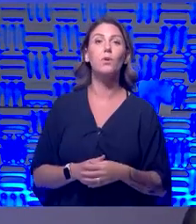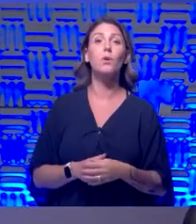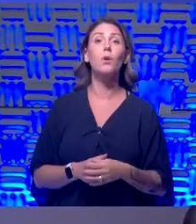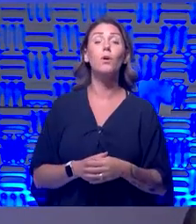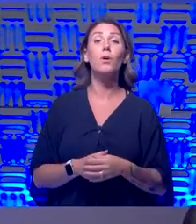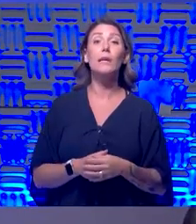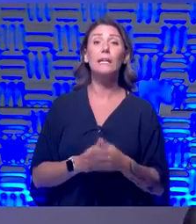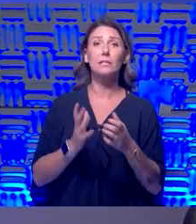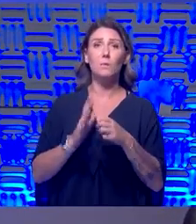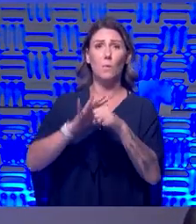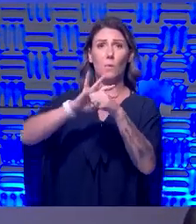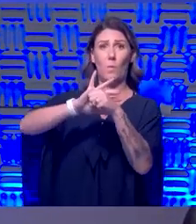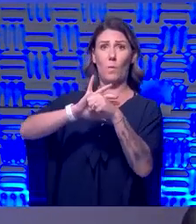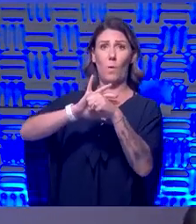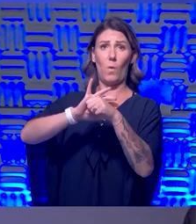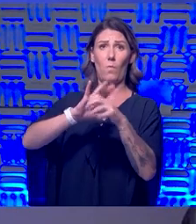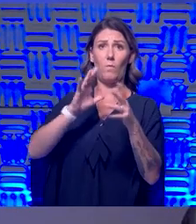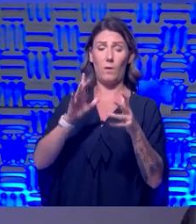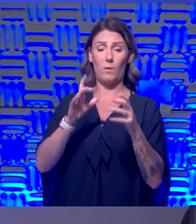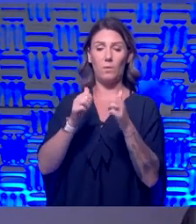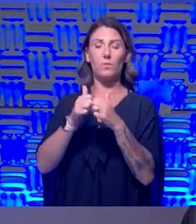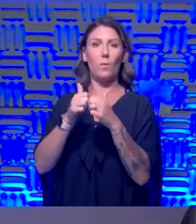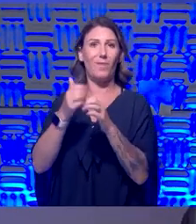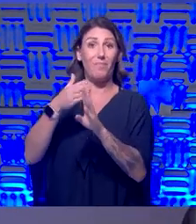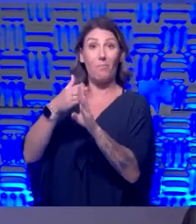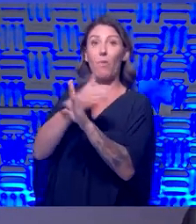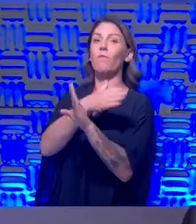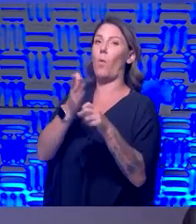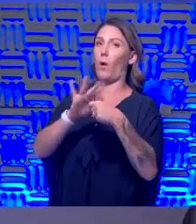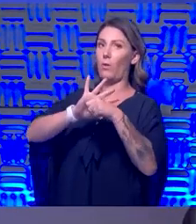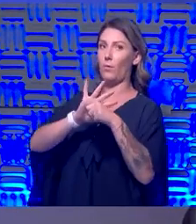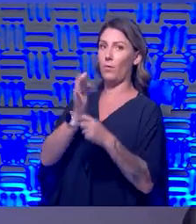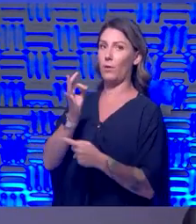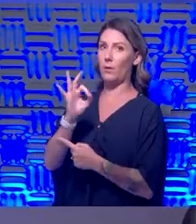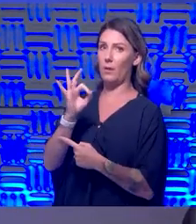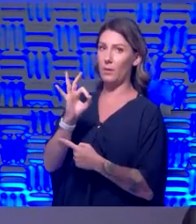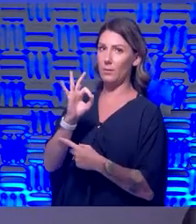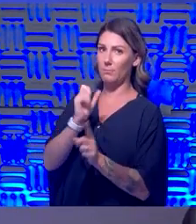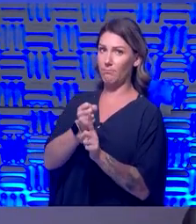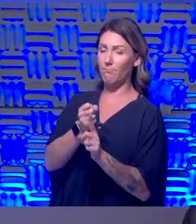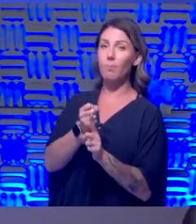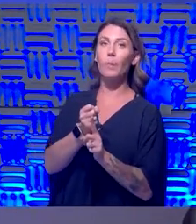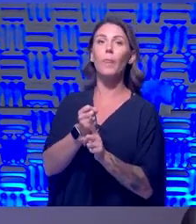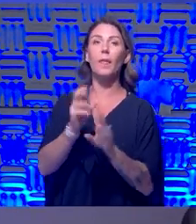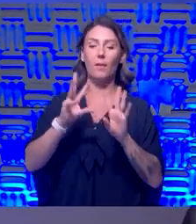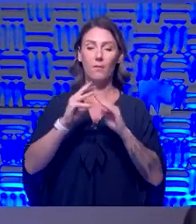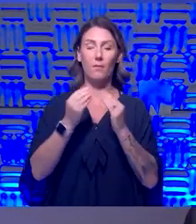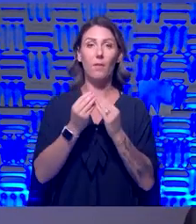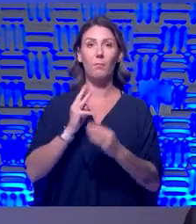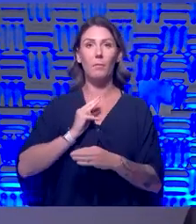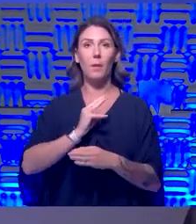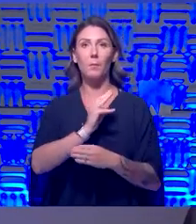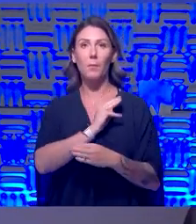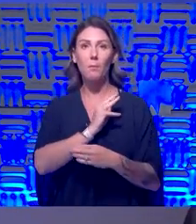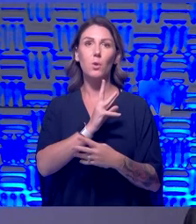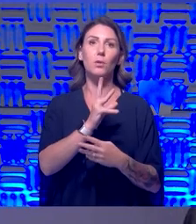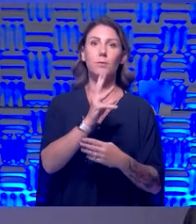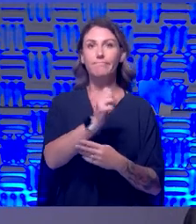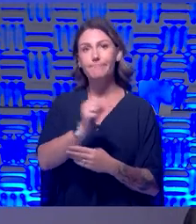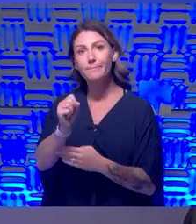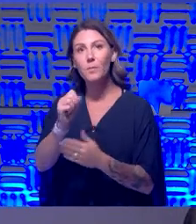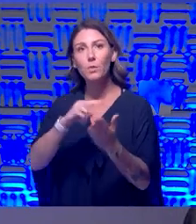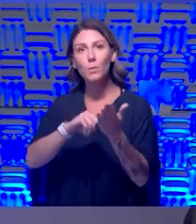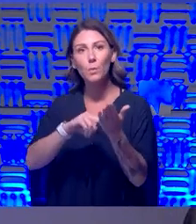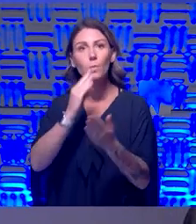what COVID is magnified. So even before COVID as, uh, family members were, were placed in nursing facilities,